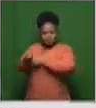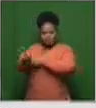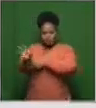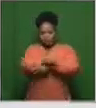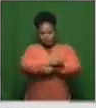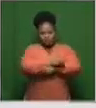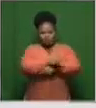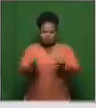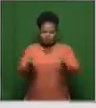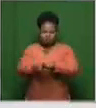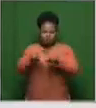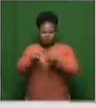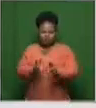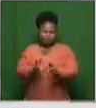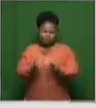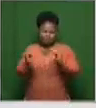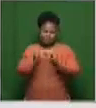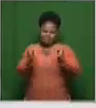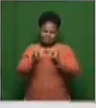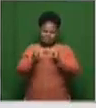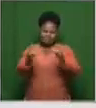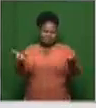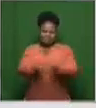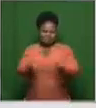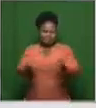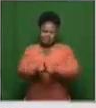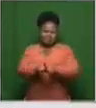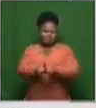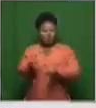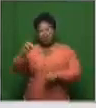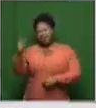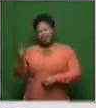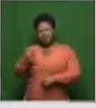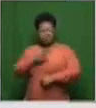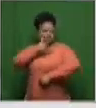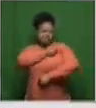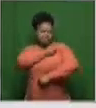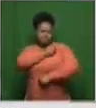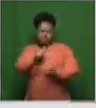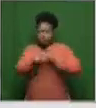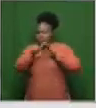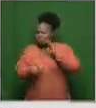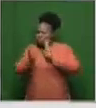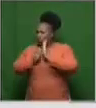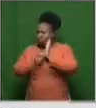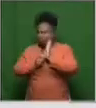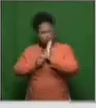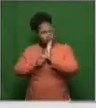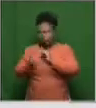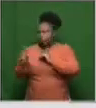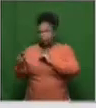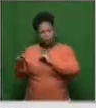are exactly the same standards as we would have for any other vaccine. We haven't lowered regulatory standards.